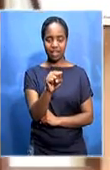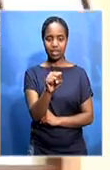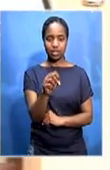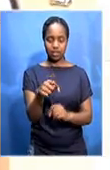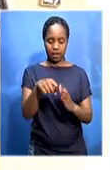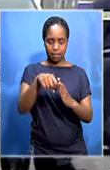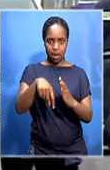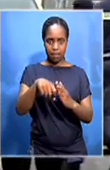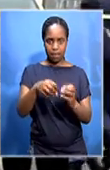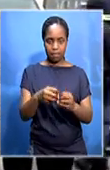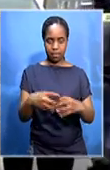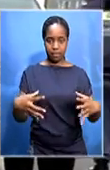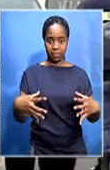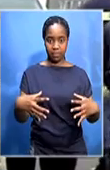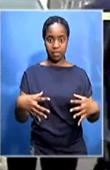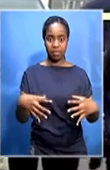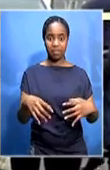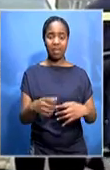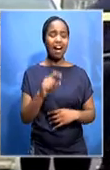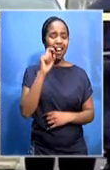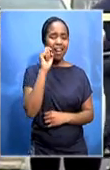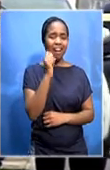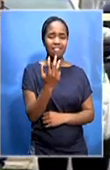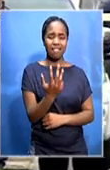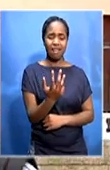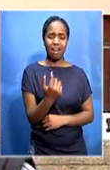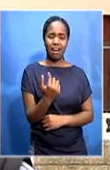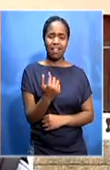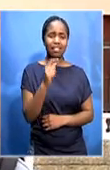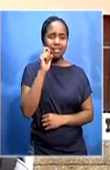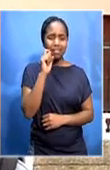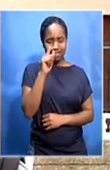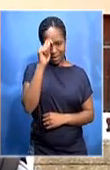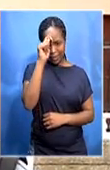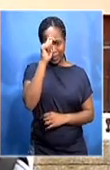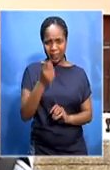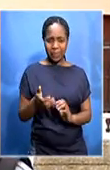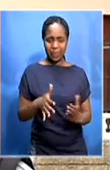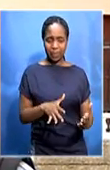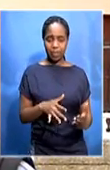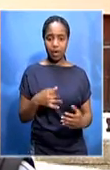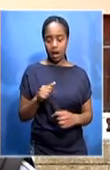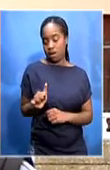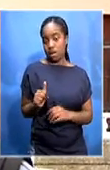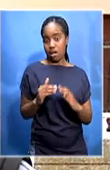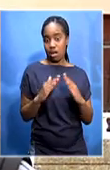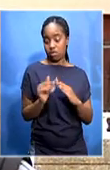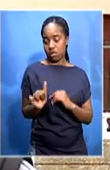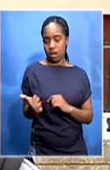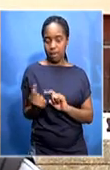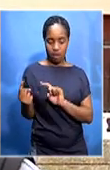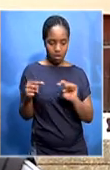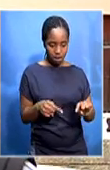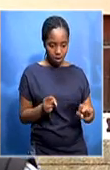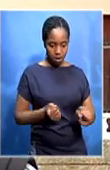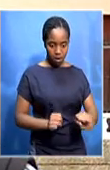including a five-year-old girl and a nine-year-old boy, were found by shocked neighbours. We brought them all out to get some fresh air, but